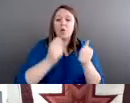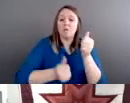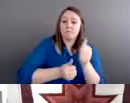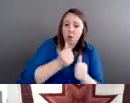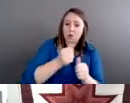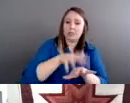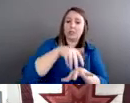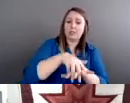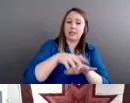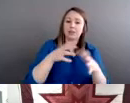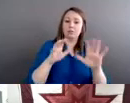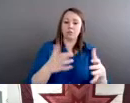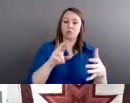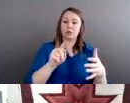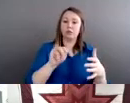48.